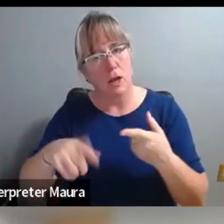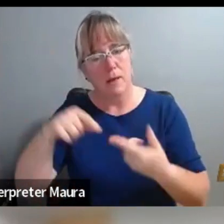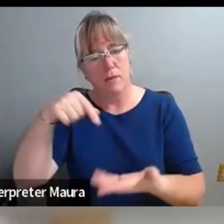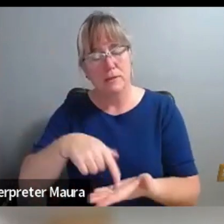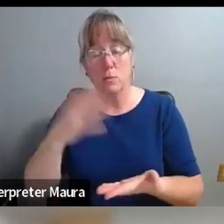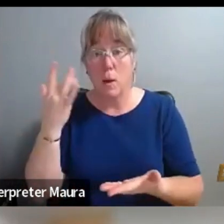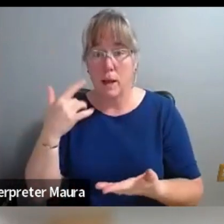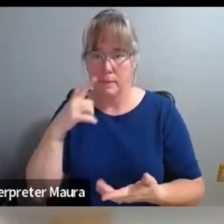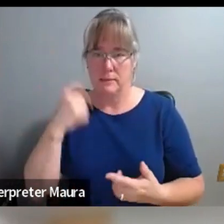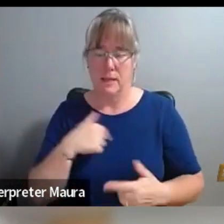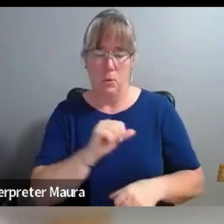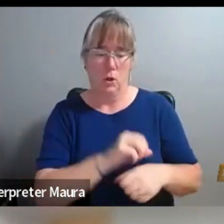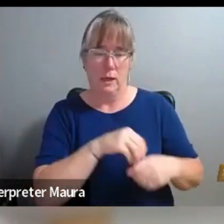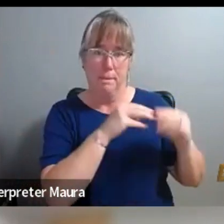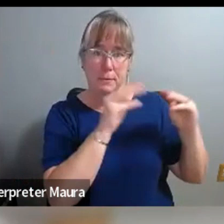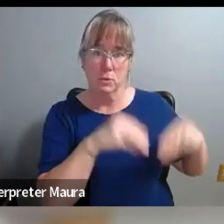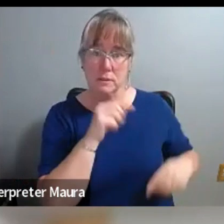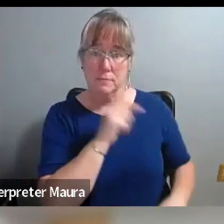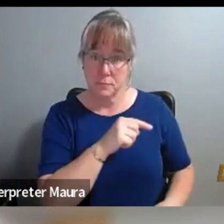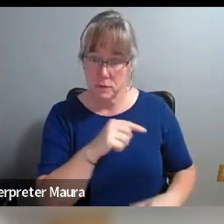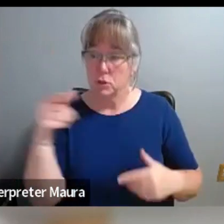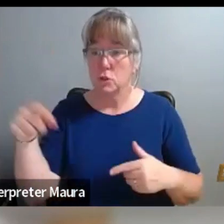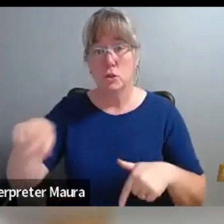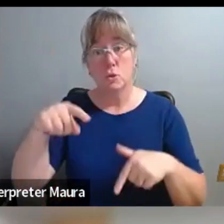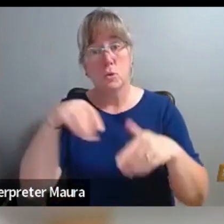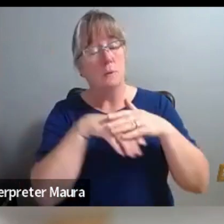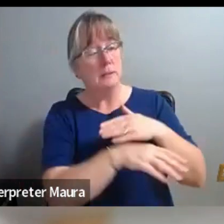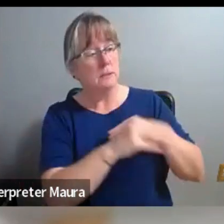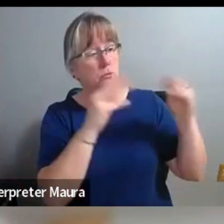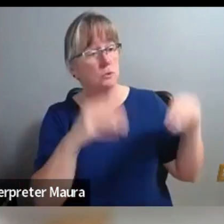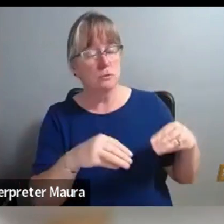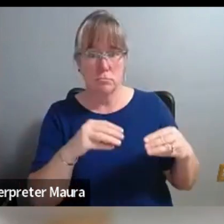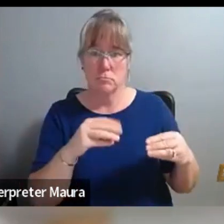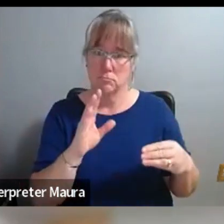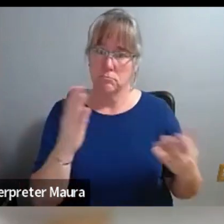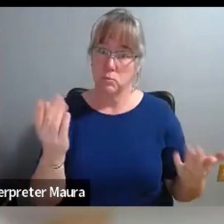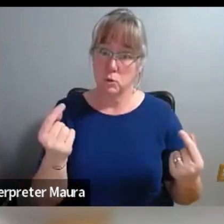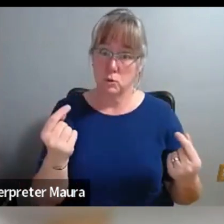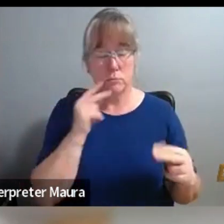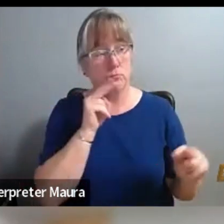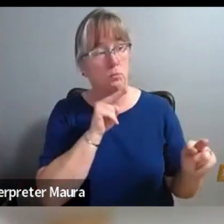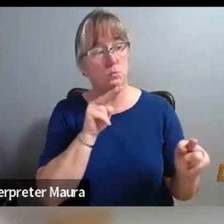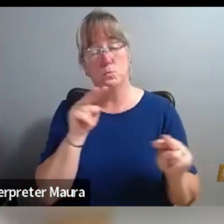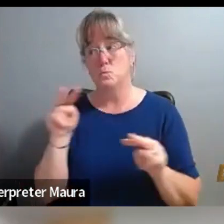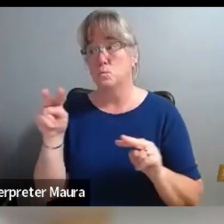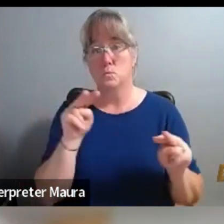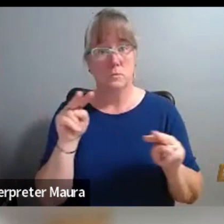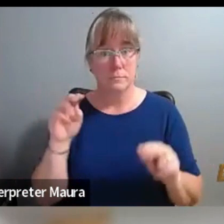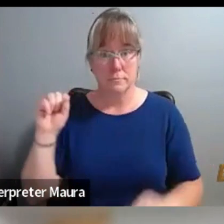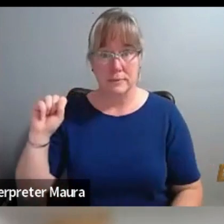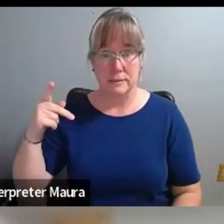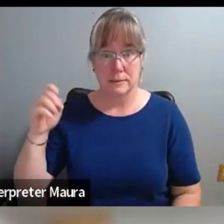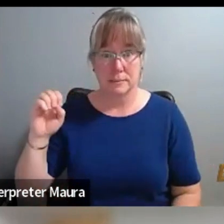museums. When you go to a museum, spectating is the main activity, right? You look